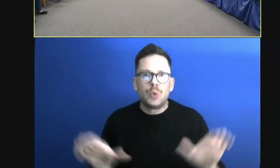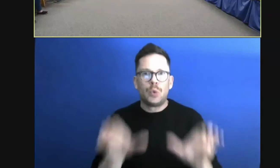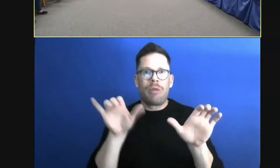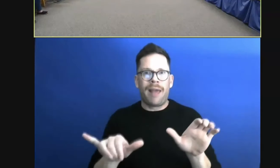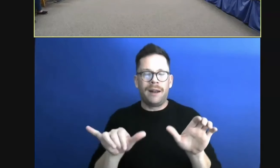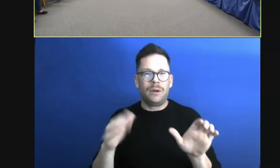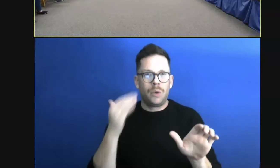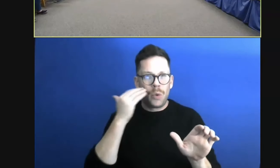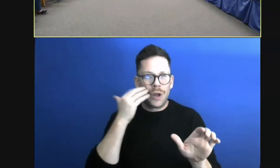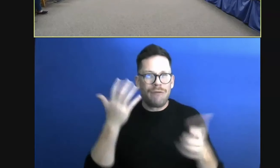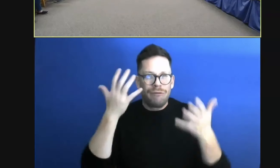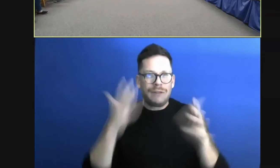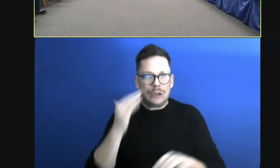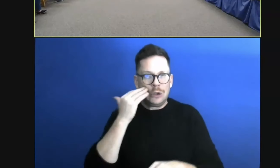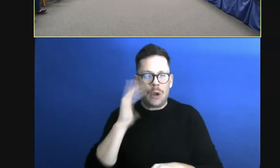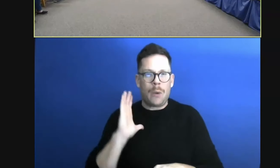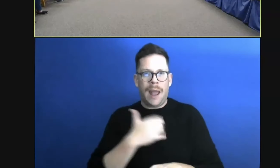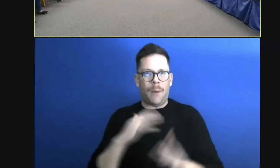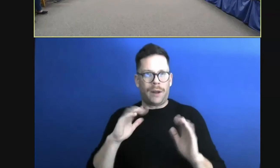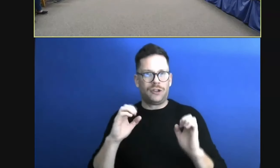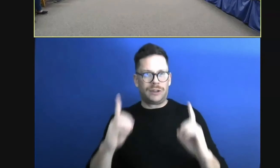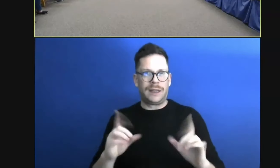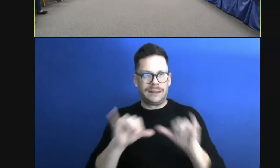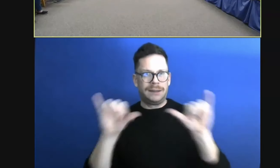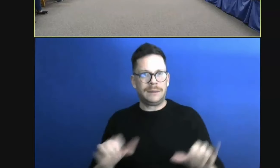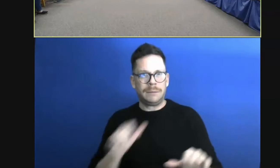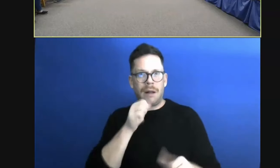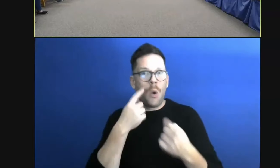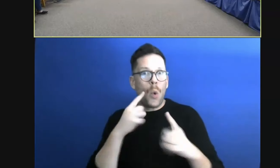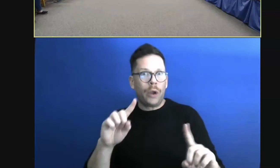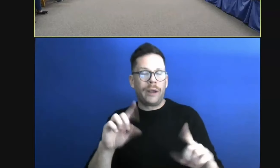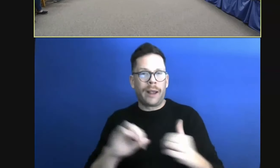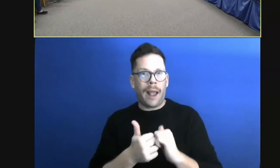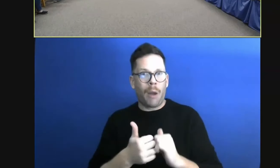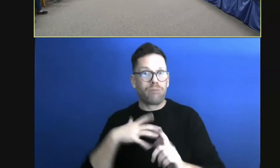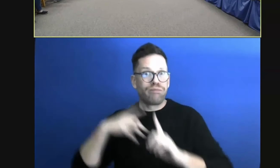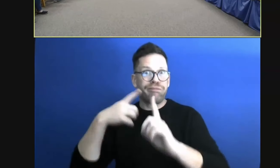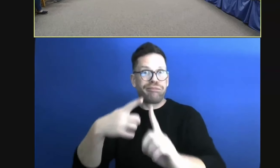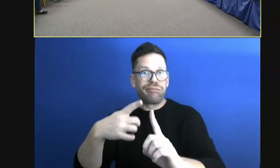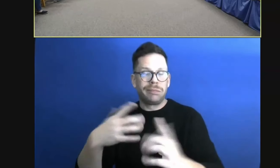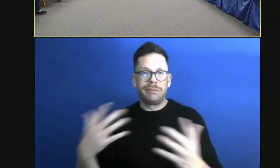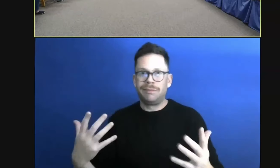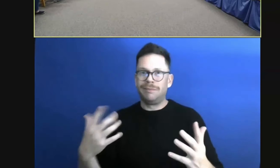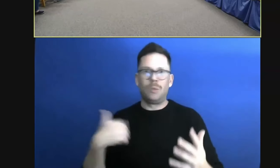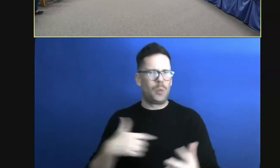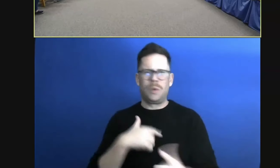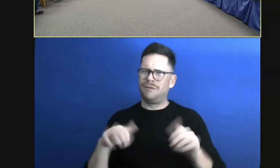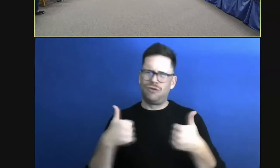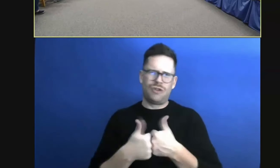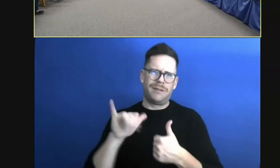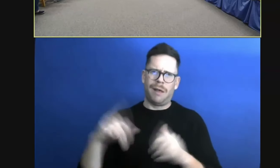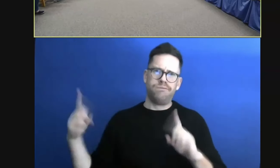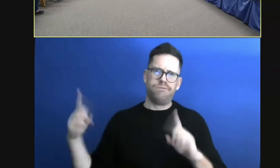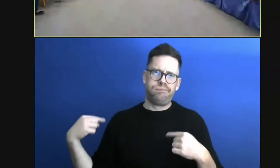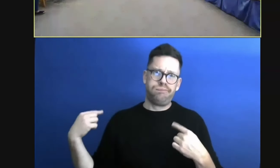system doing what we normally do in our training. Um, and it's not diagnostic, don't challenge that forever. Um, uh, it's a